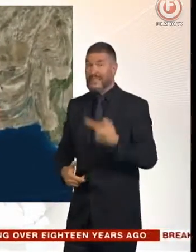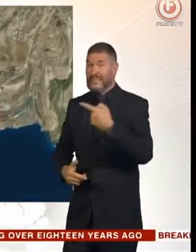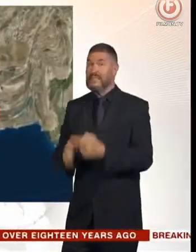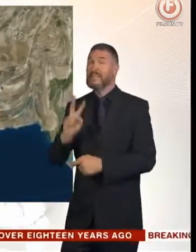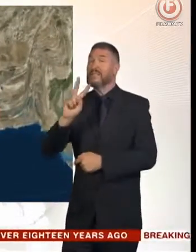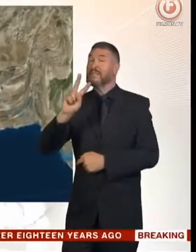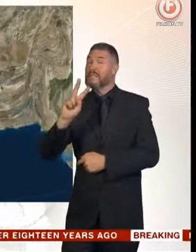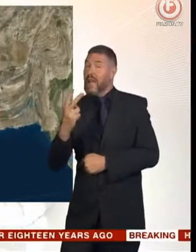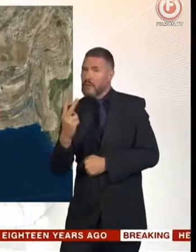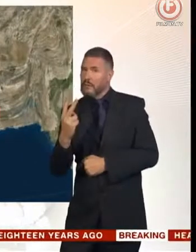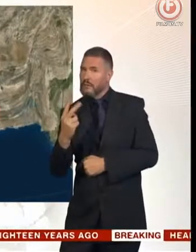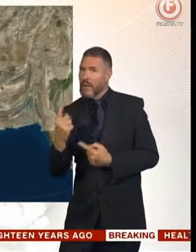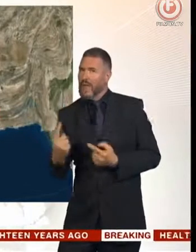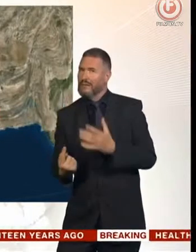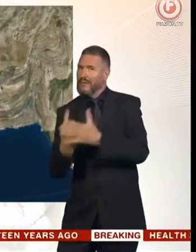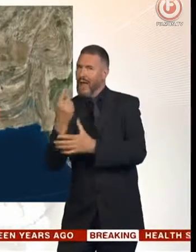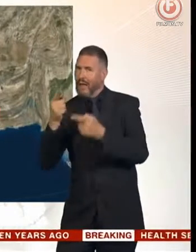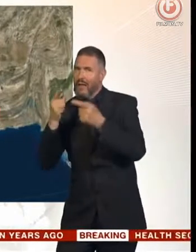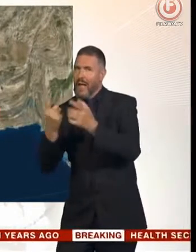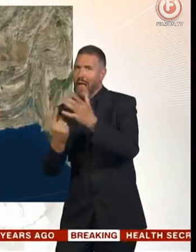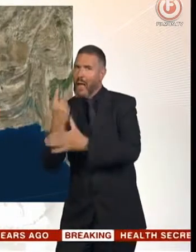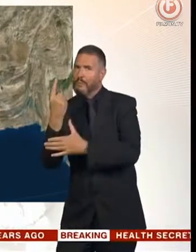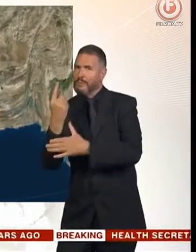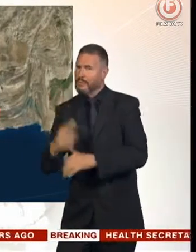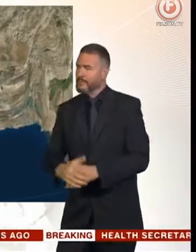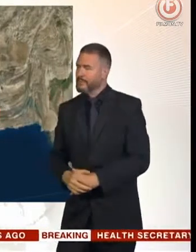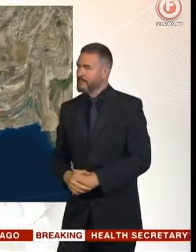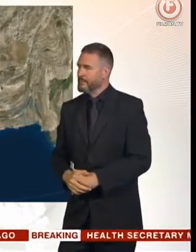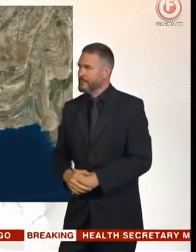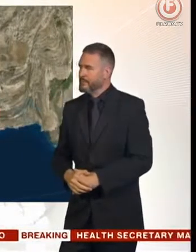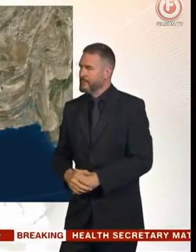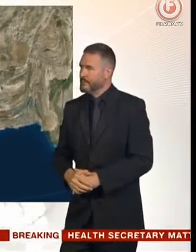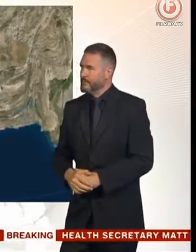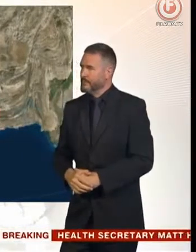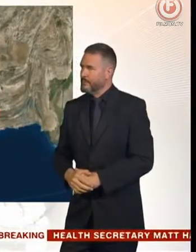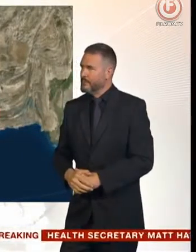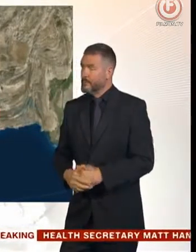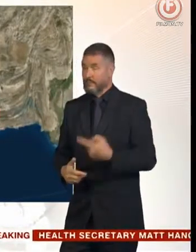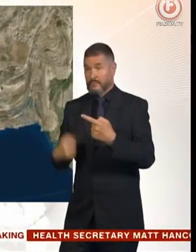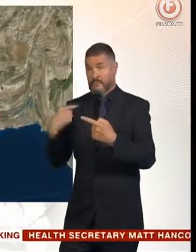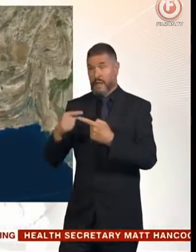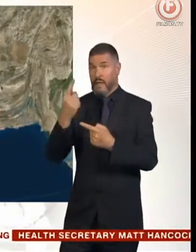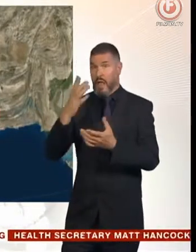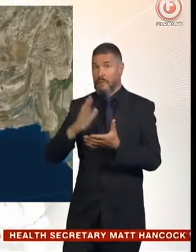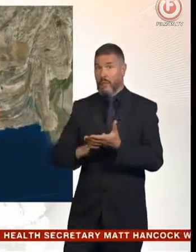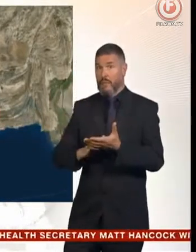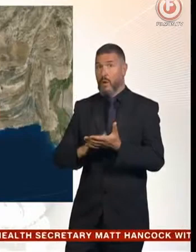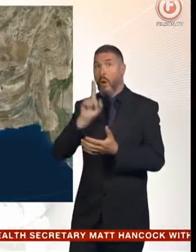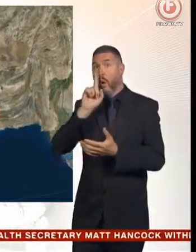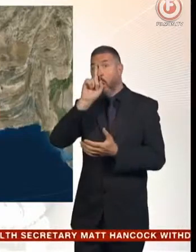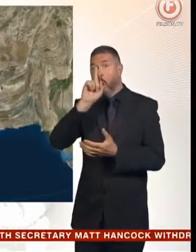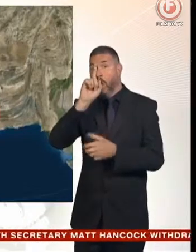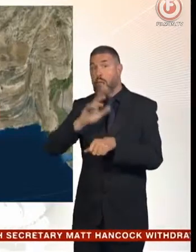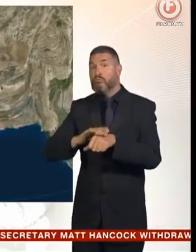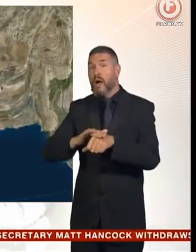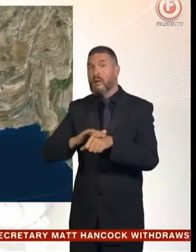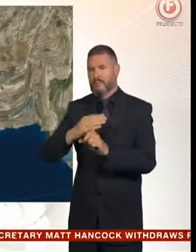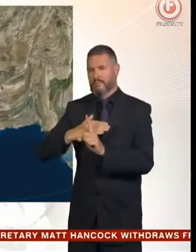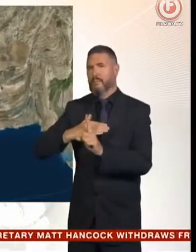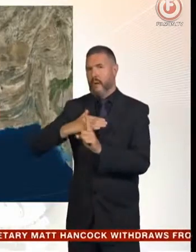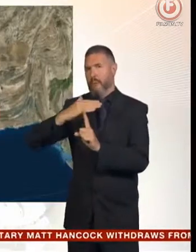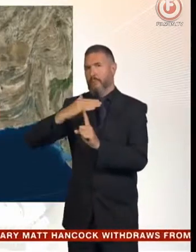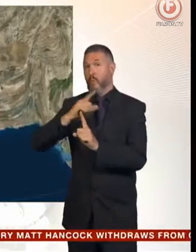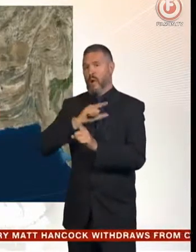strategically important waterway, which separates Iran from the Arabian Peninsula, in the last month. Crude oil prices have risen in